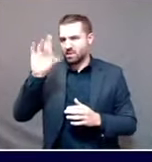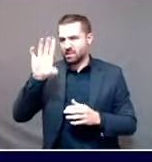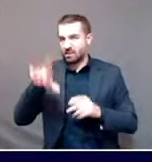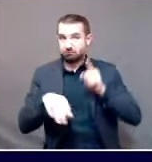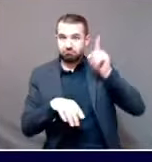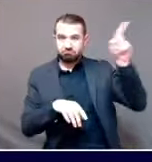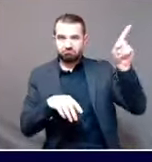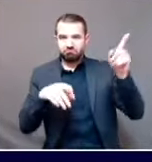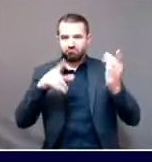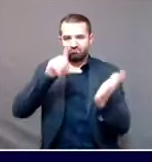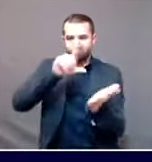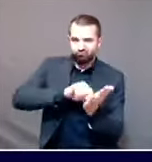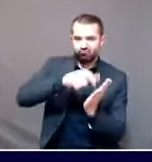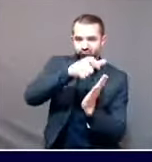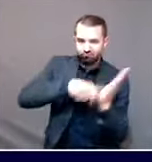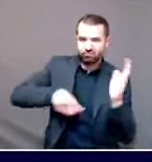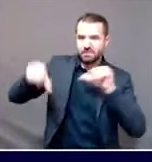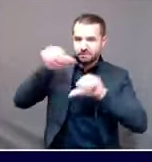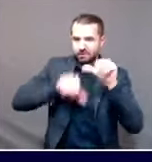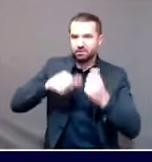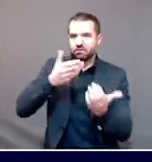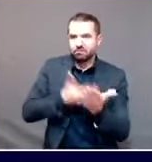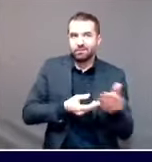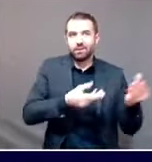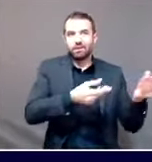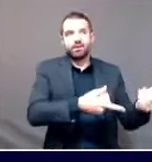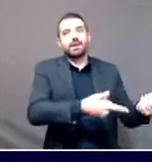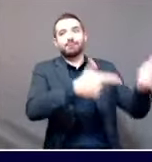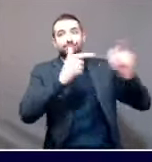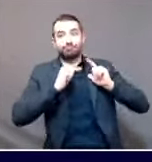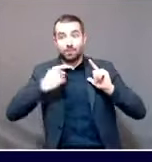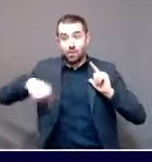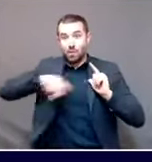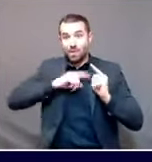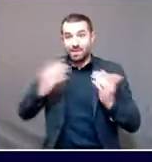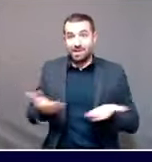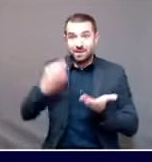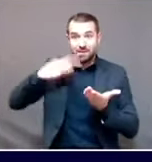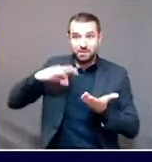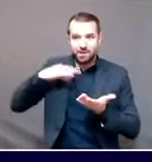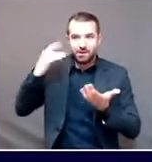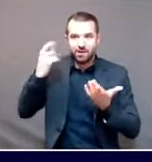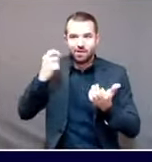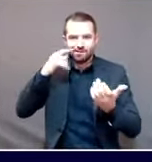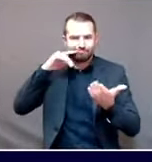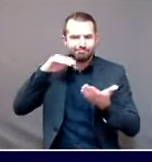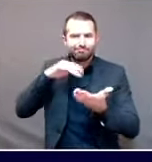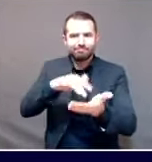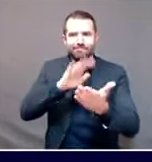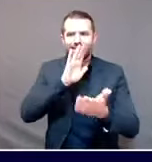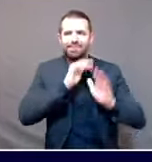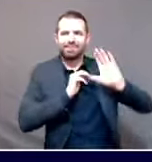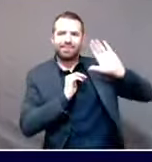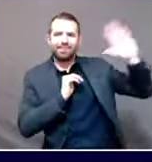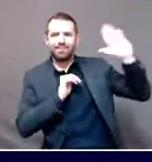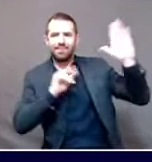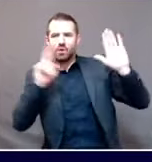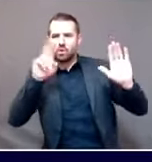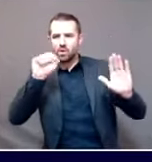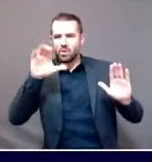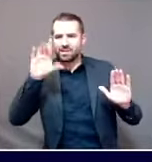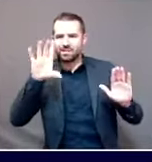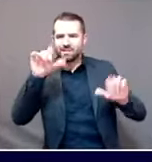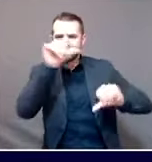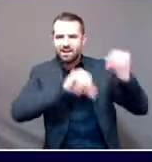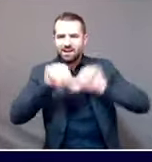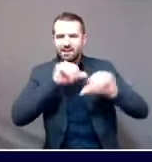And after that review, we are changing the definition of quarantine in Maine. Effective today and